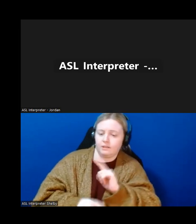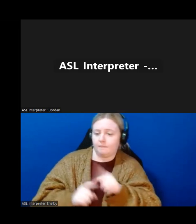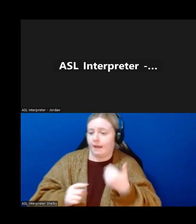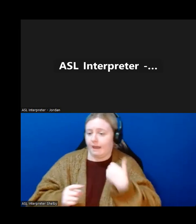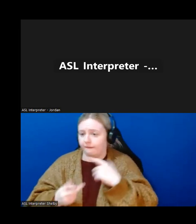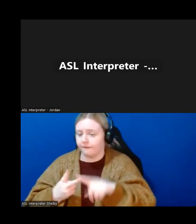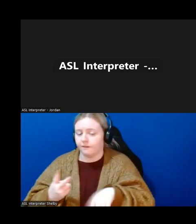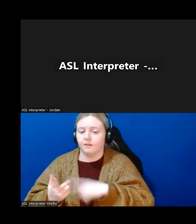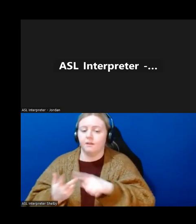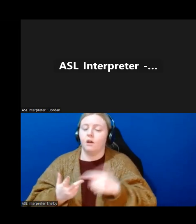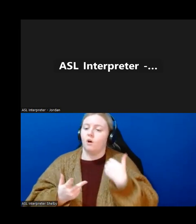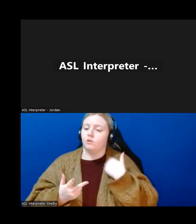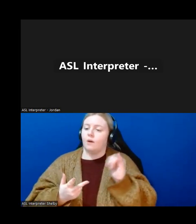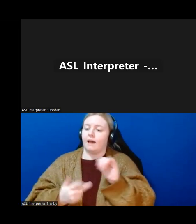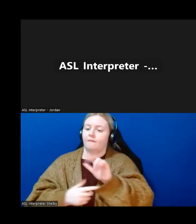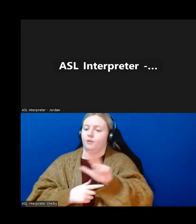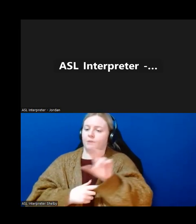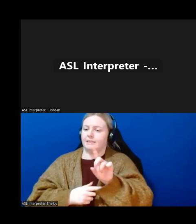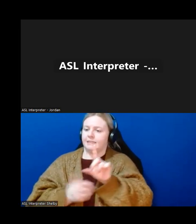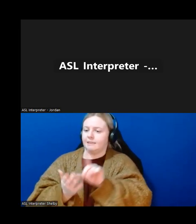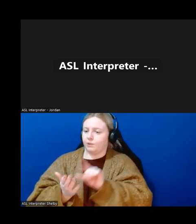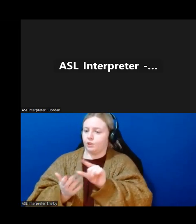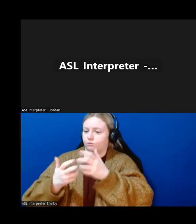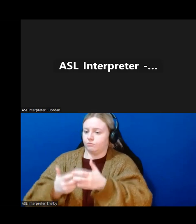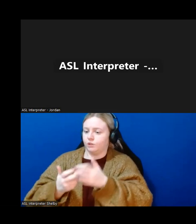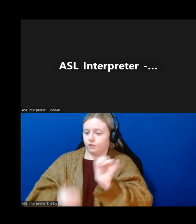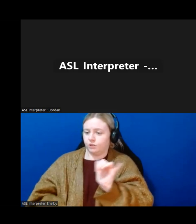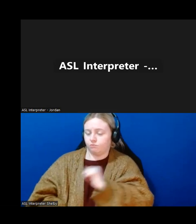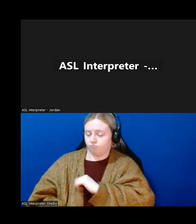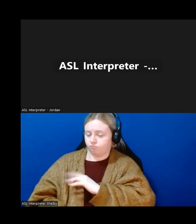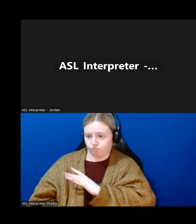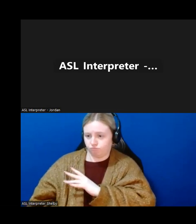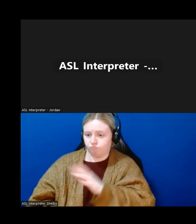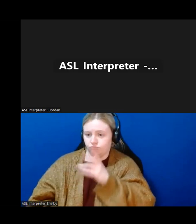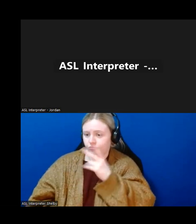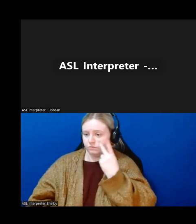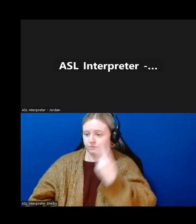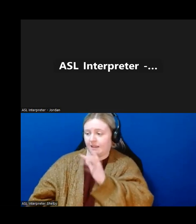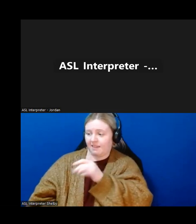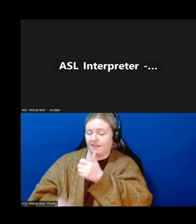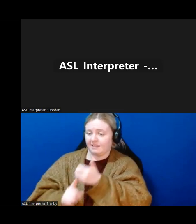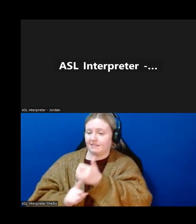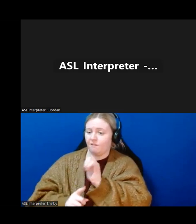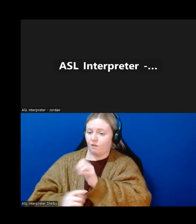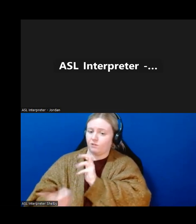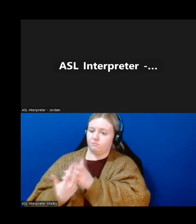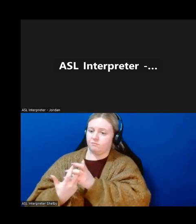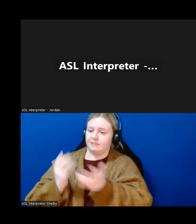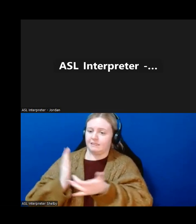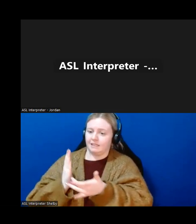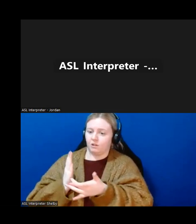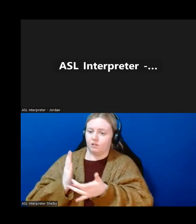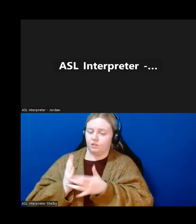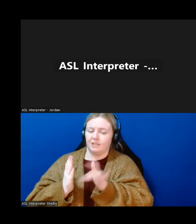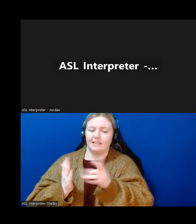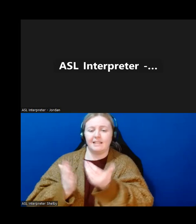for all the cool things we're going to be printing that is also adaptive technology. So the guy, and this is a